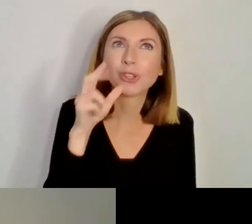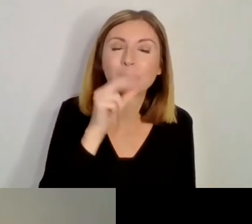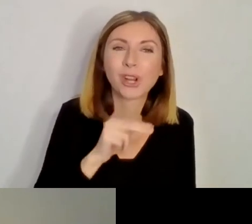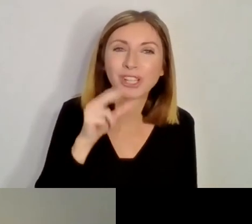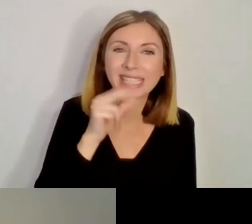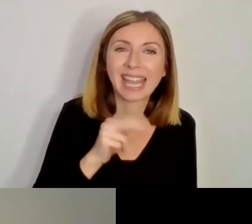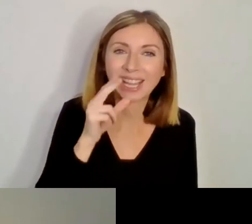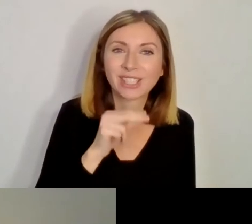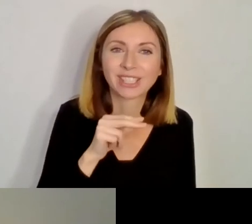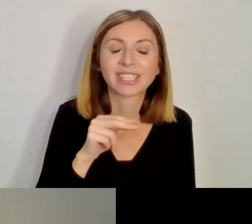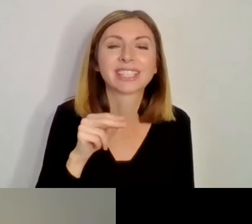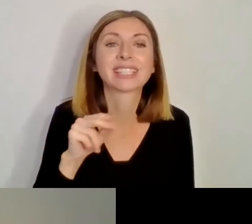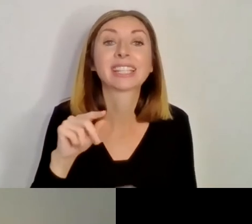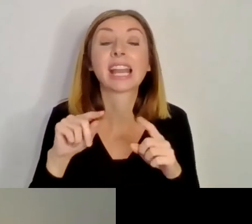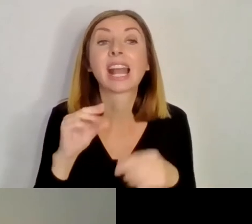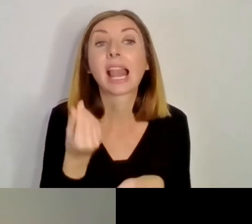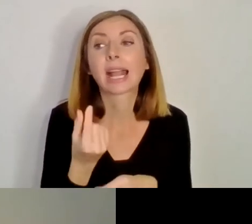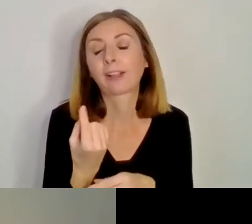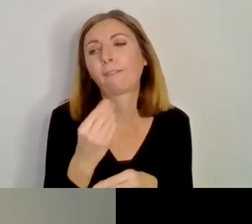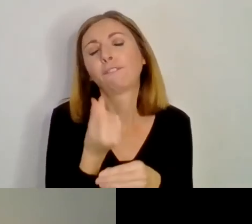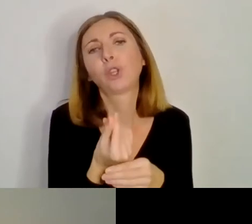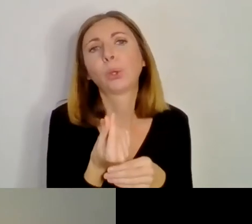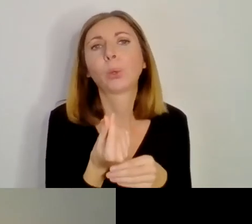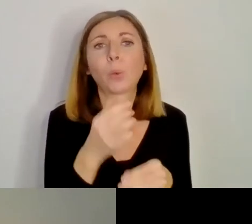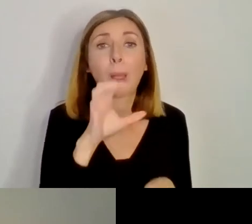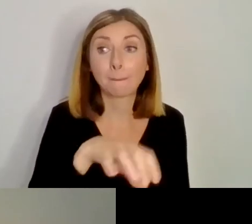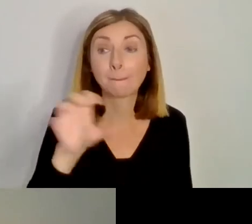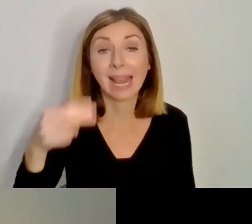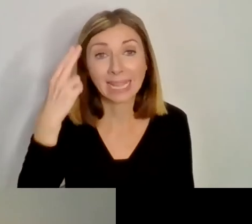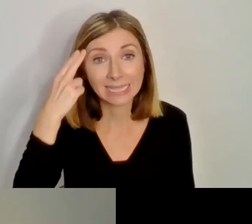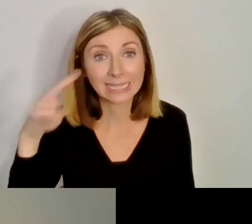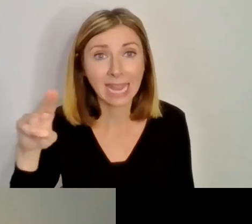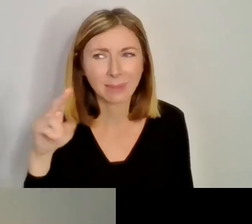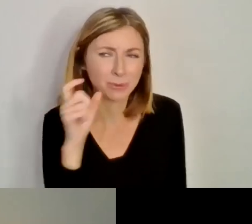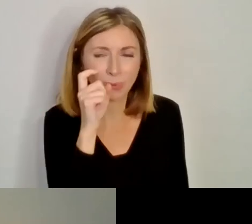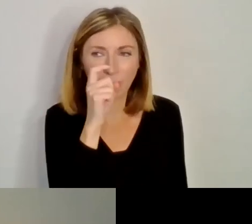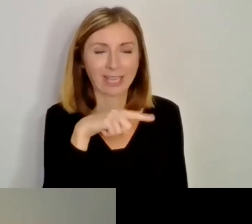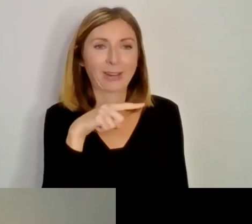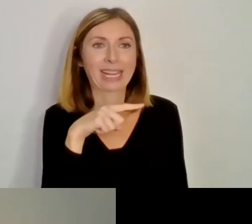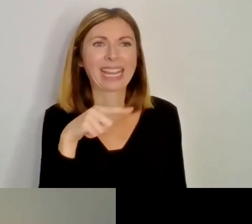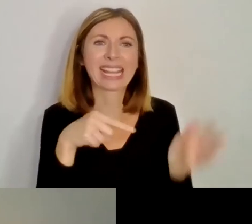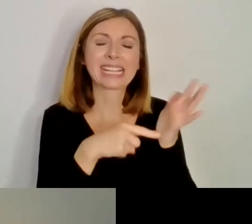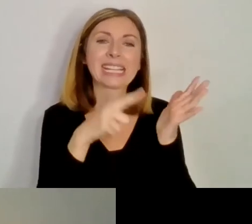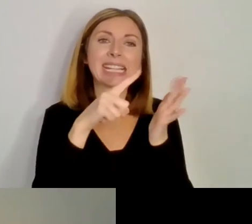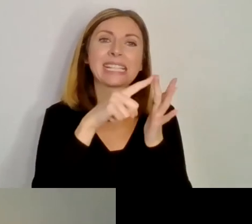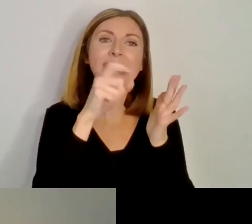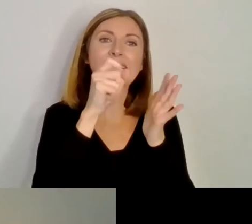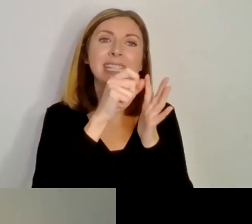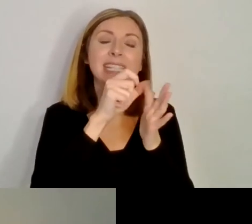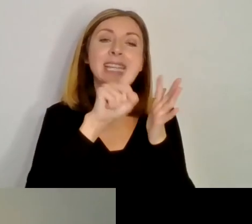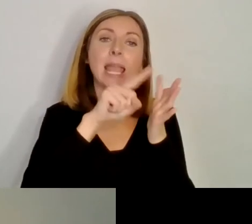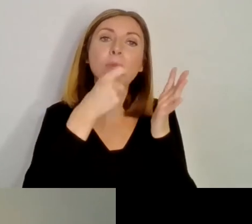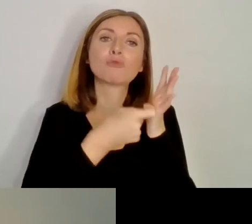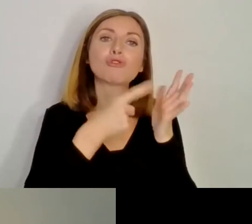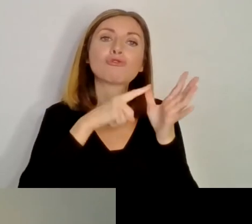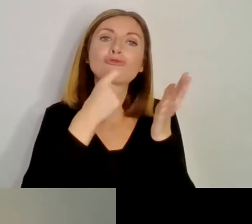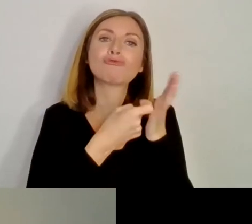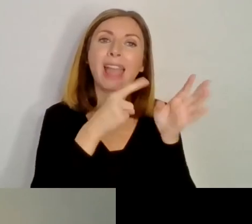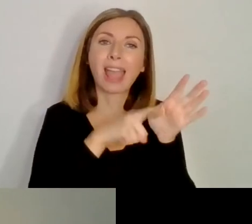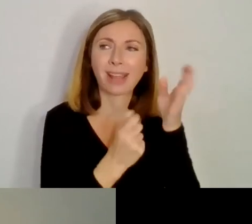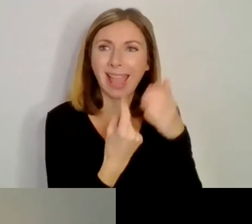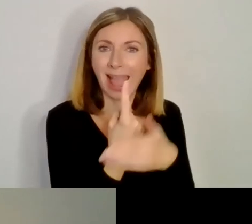mean, there's a couple of places and weirdly enough in Tipperary as well, where this happens, where there's a sort of almost